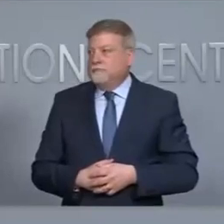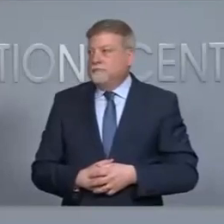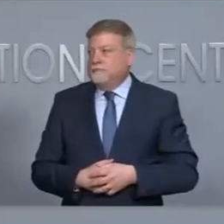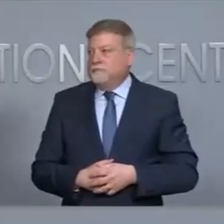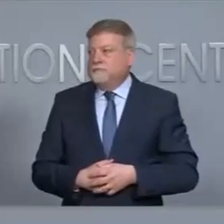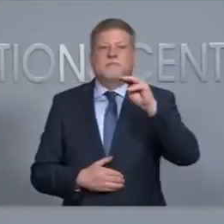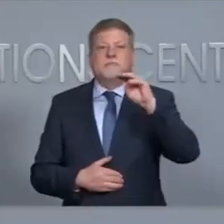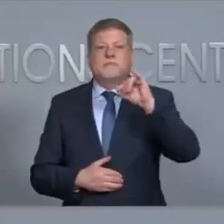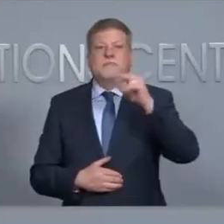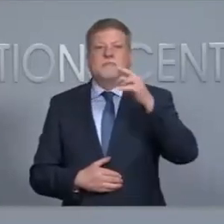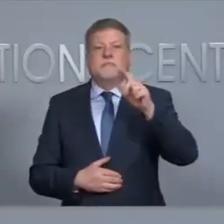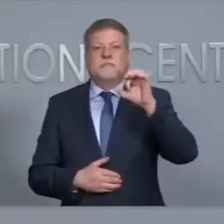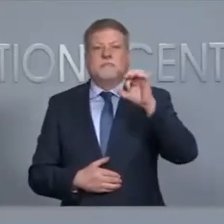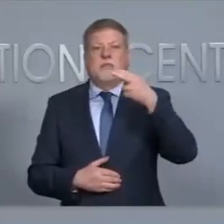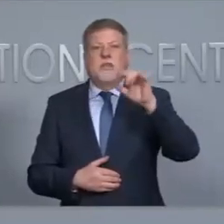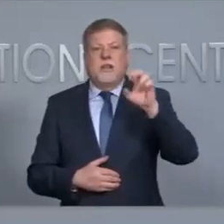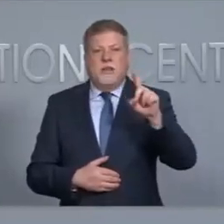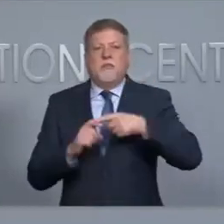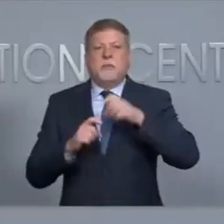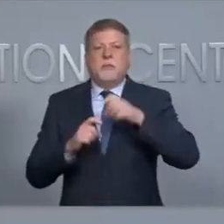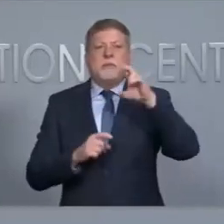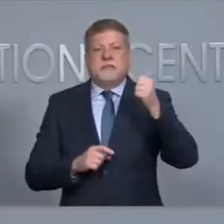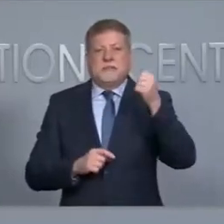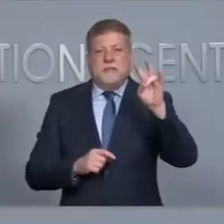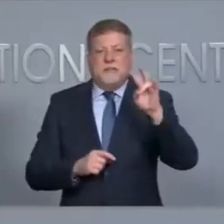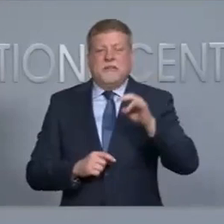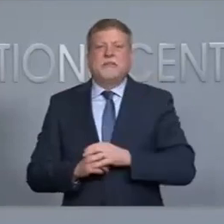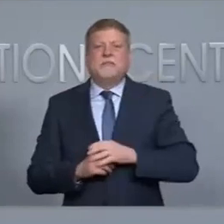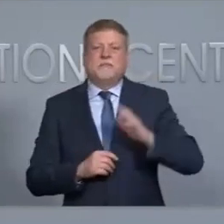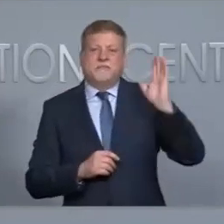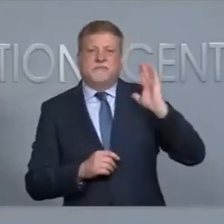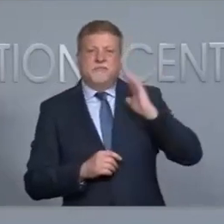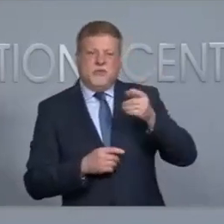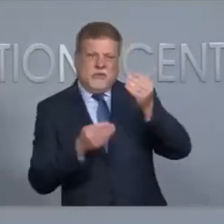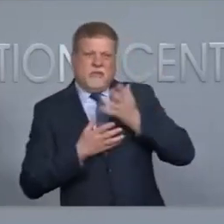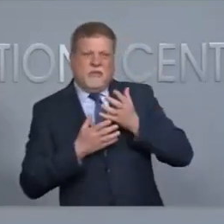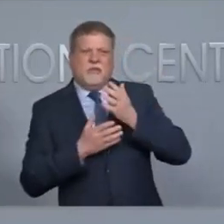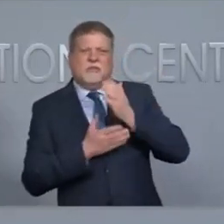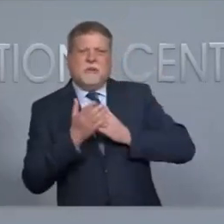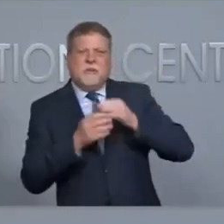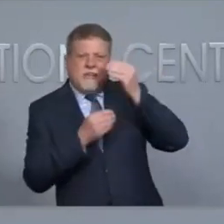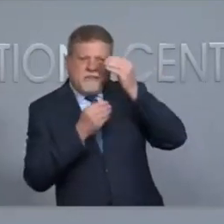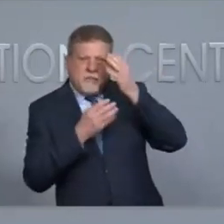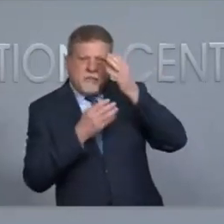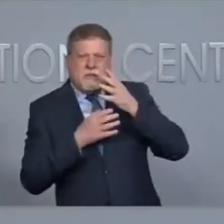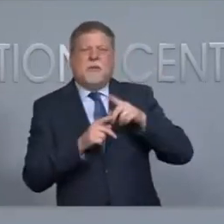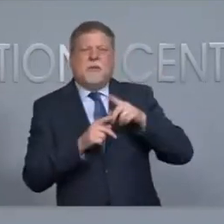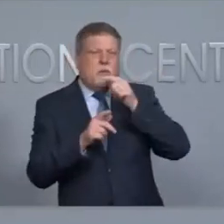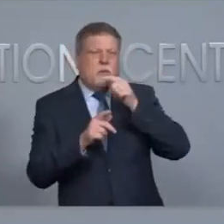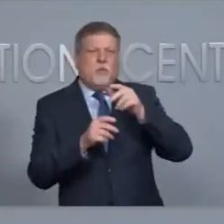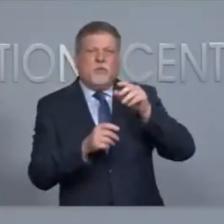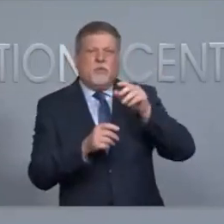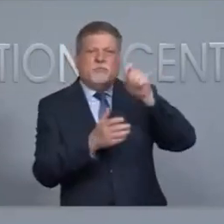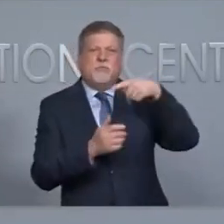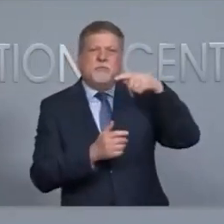Michael Hyland from CBS 17. Back during the municipal elections, you all gave us some data then about people who cast provisional ballots because they couldn't comply with the voter ID